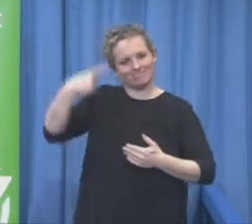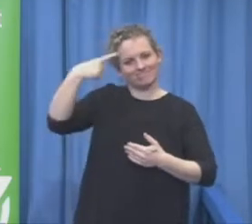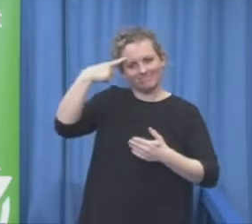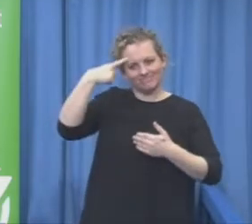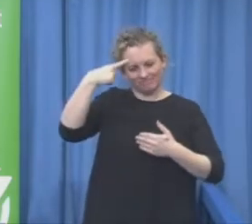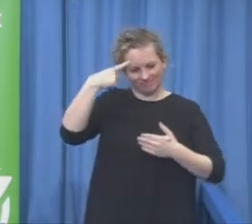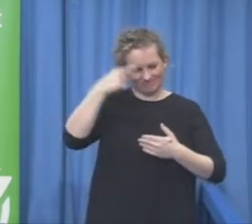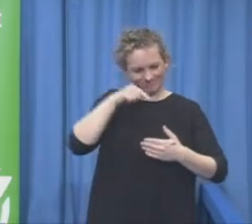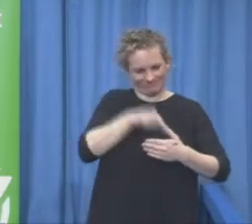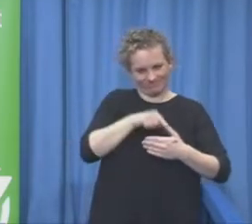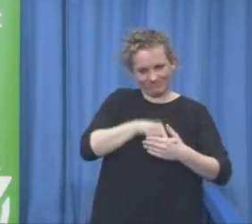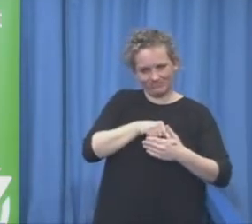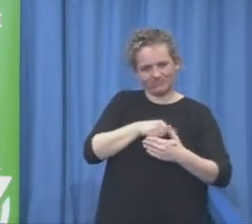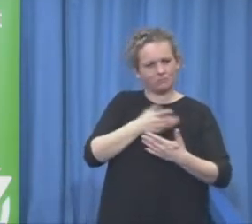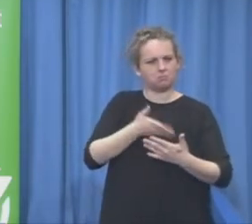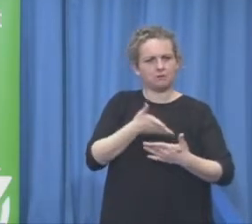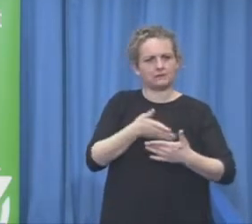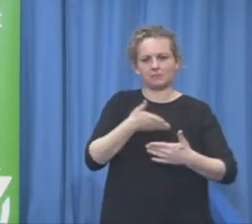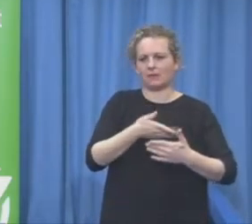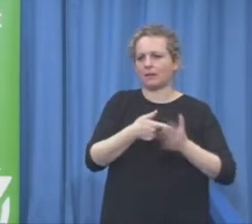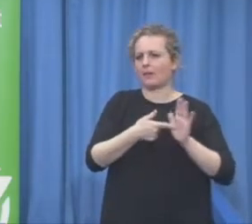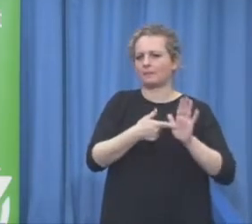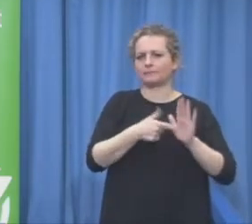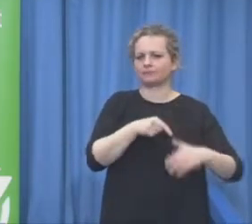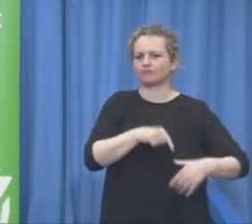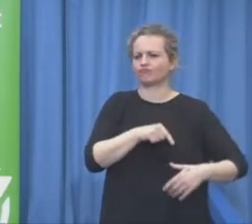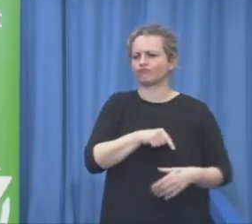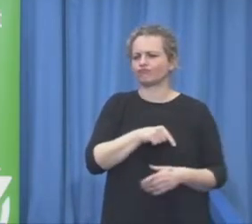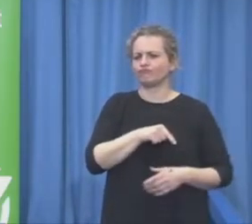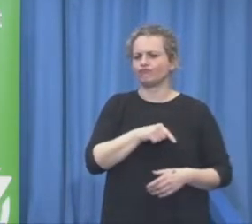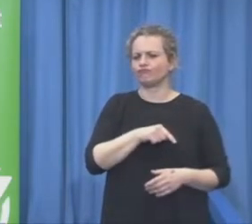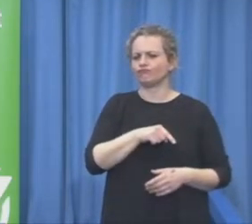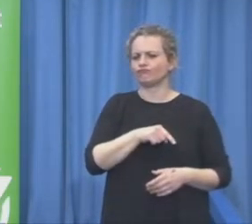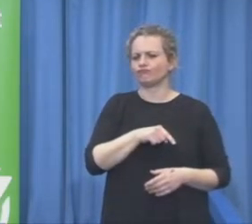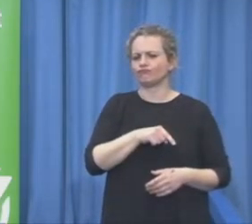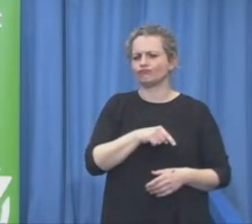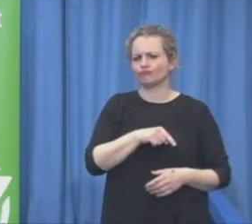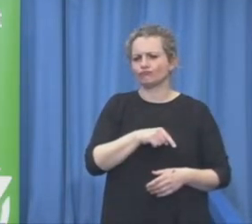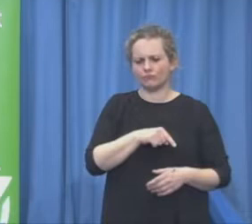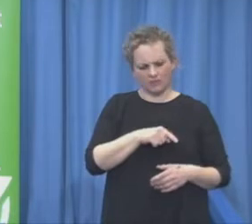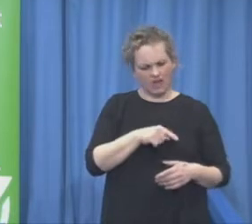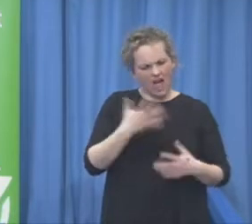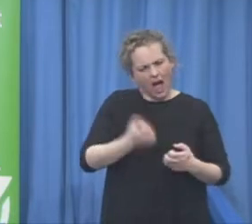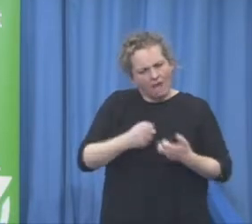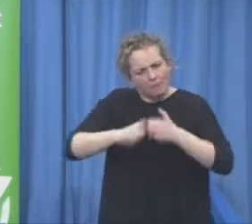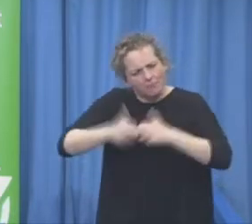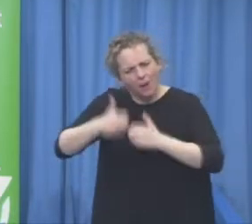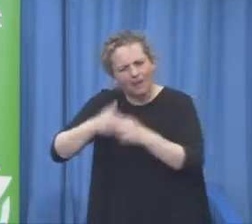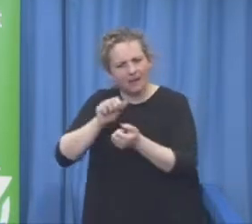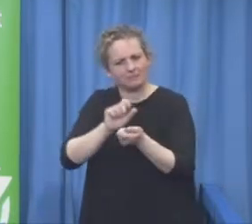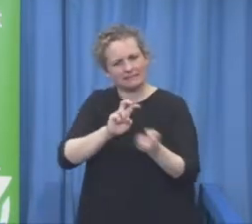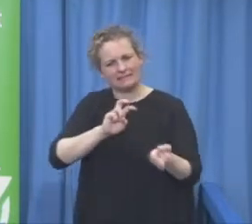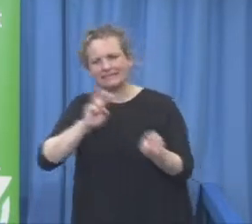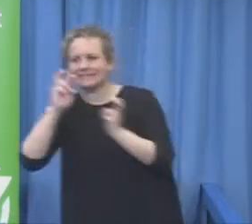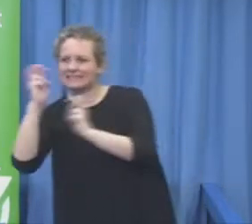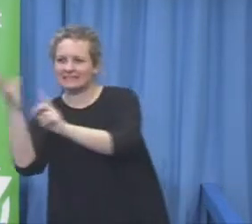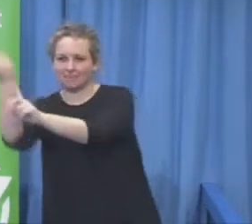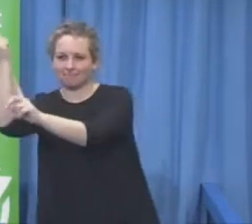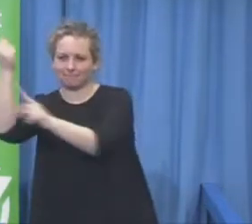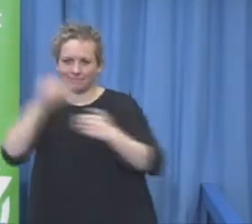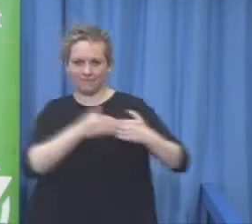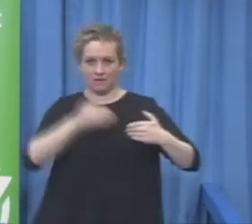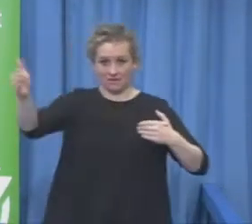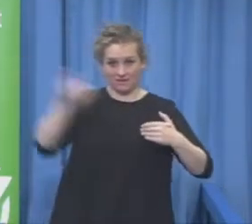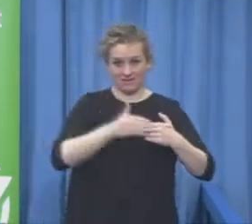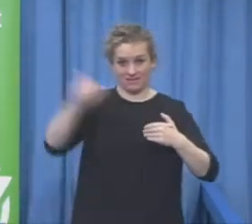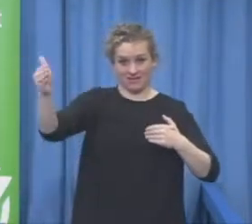Wow from social cost to the economic challenge it